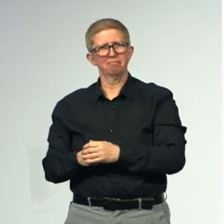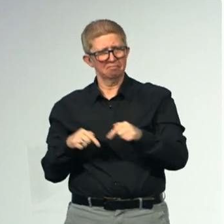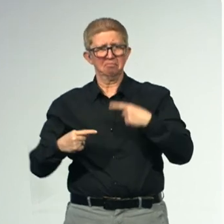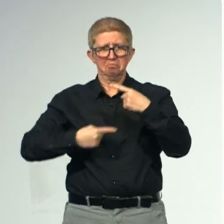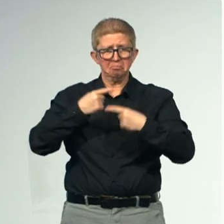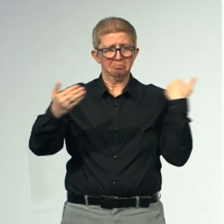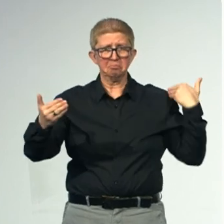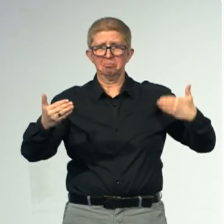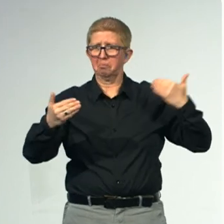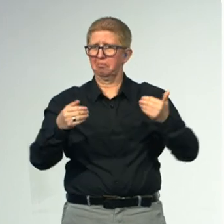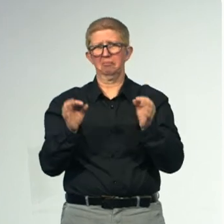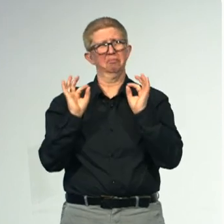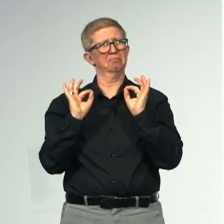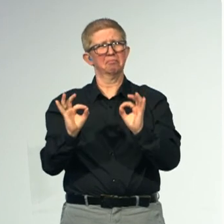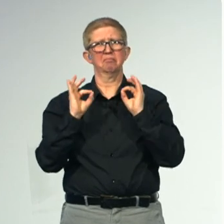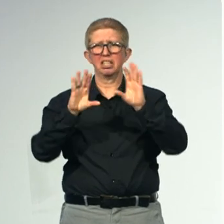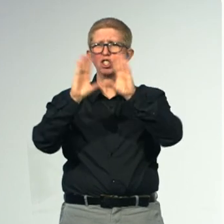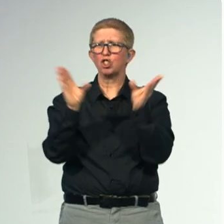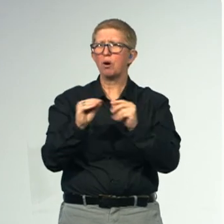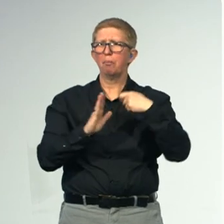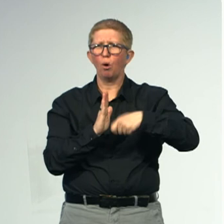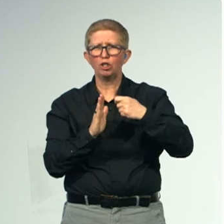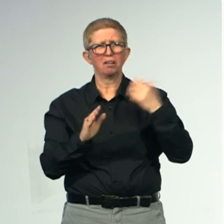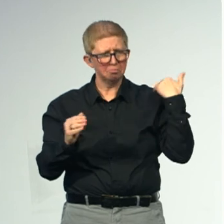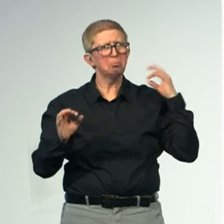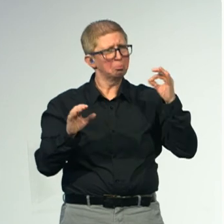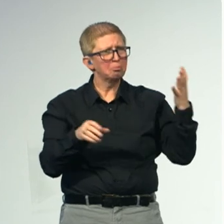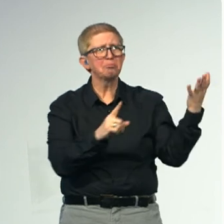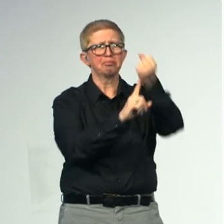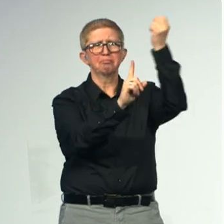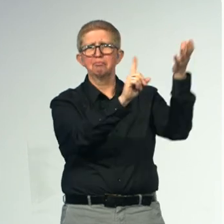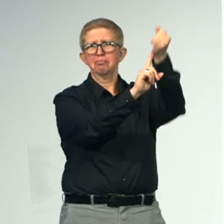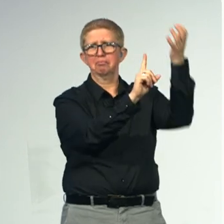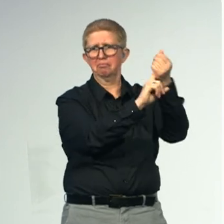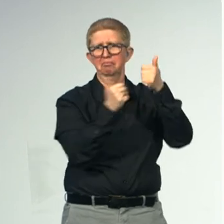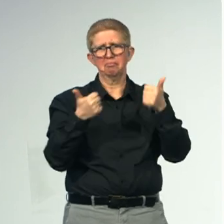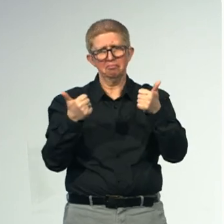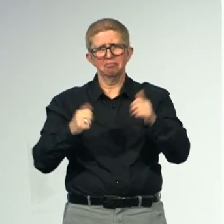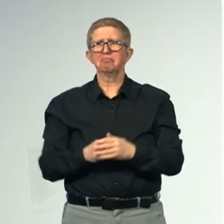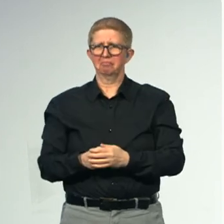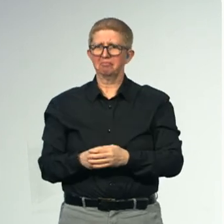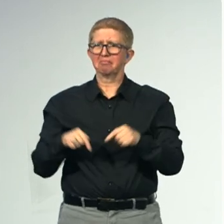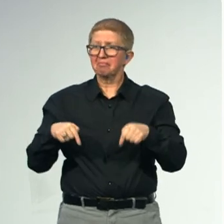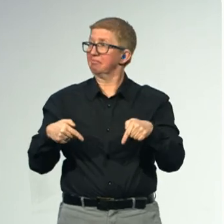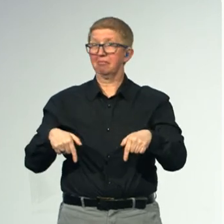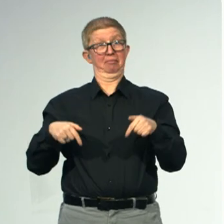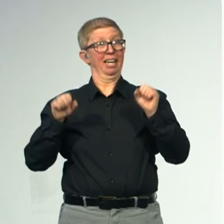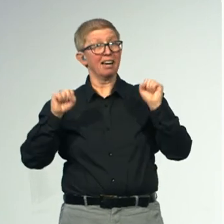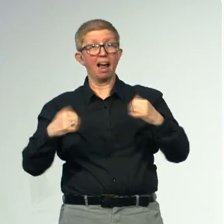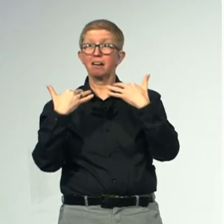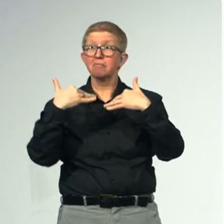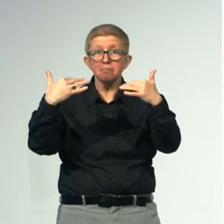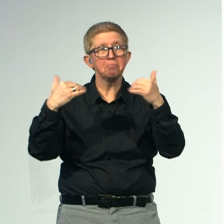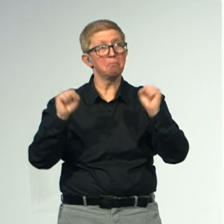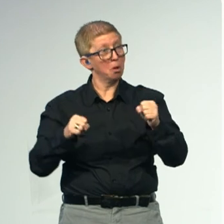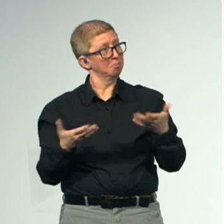for providing also this excellent platform. I thank you for your attention and I